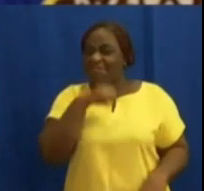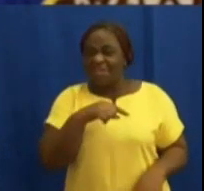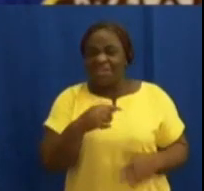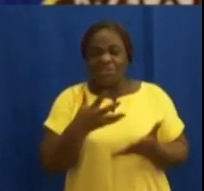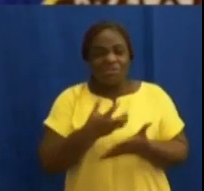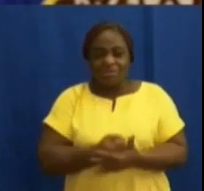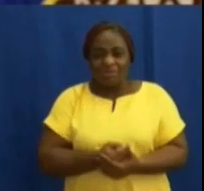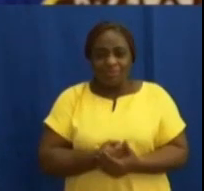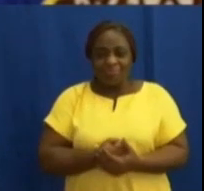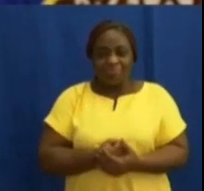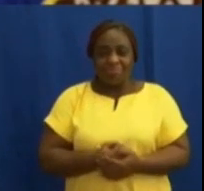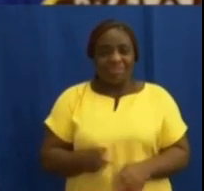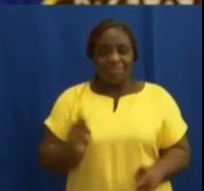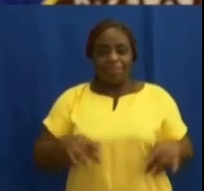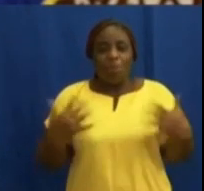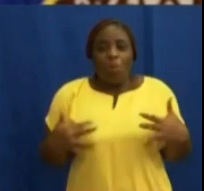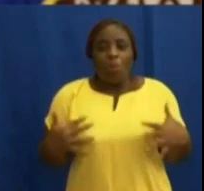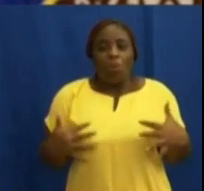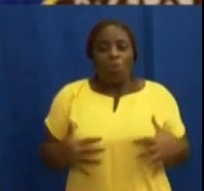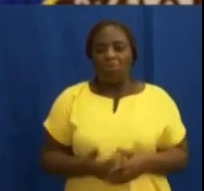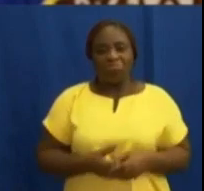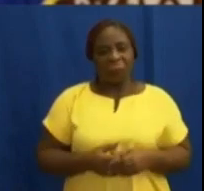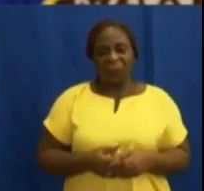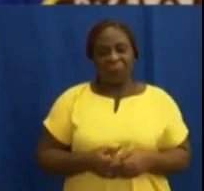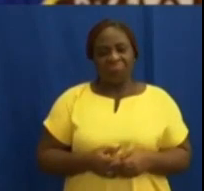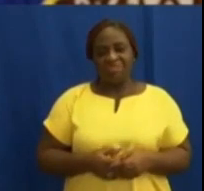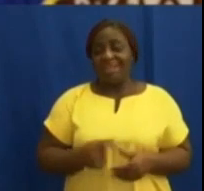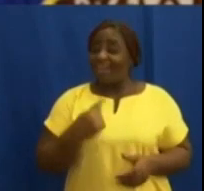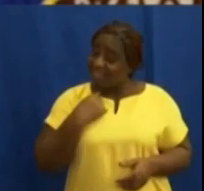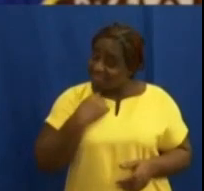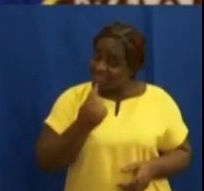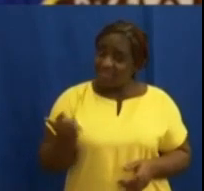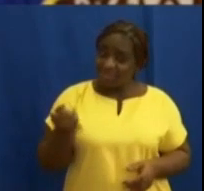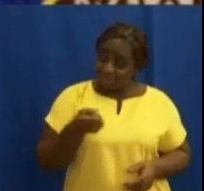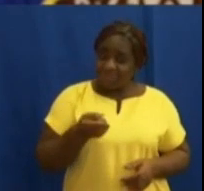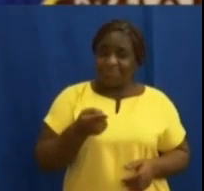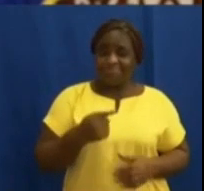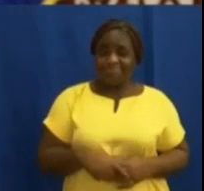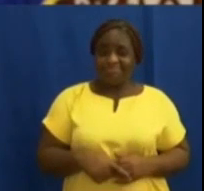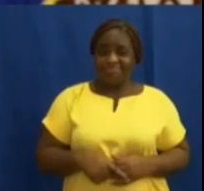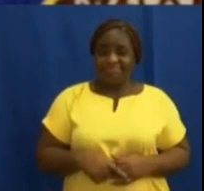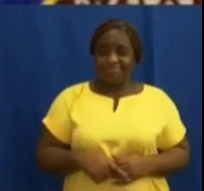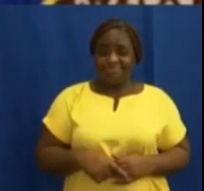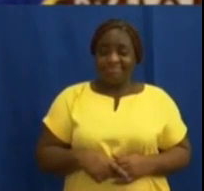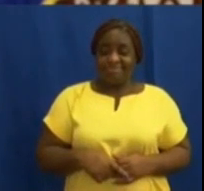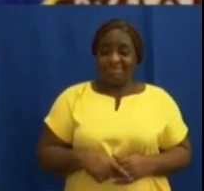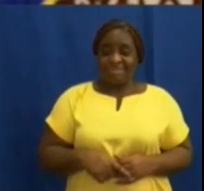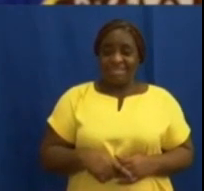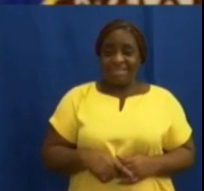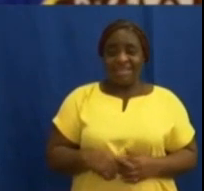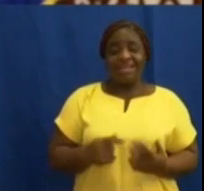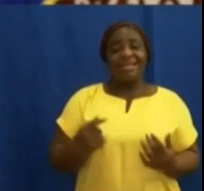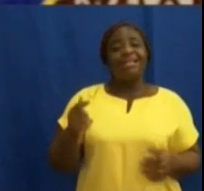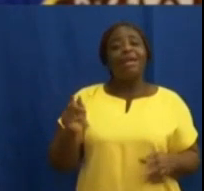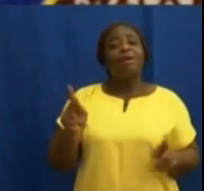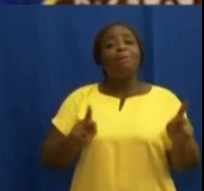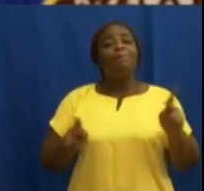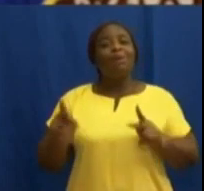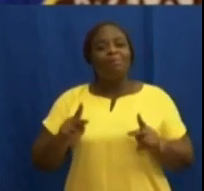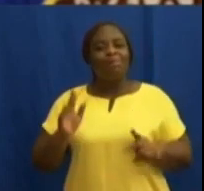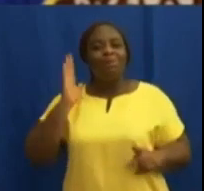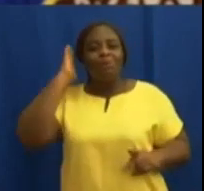which result in panic in the system, to say to them, the relevant state agencies